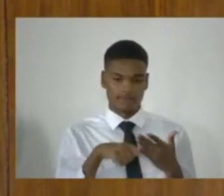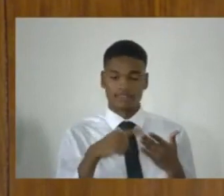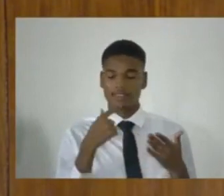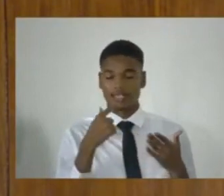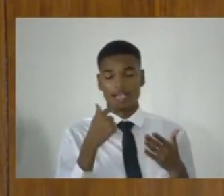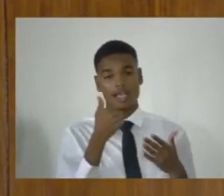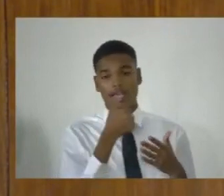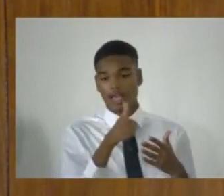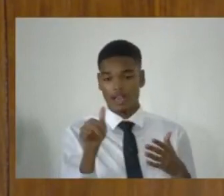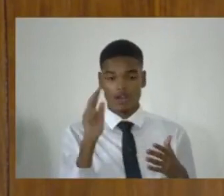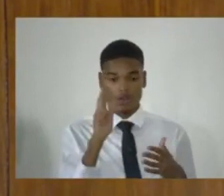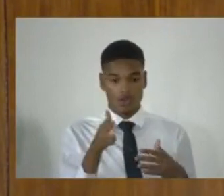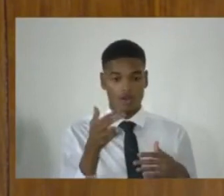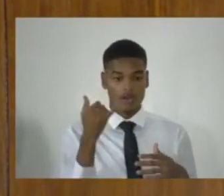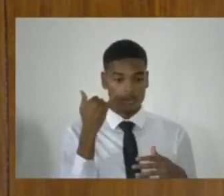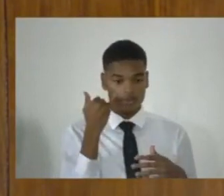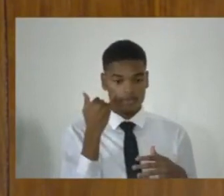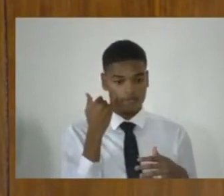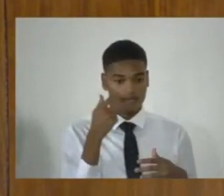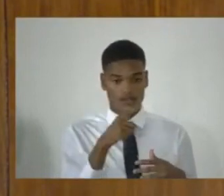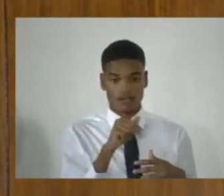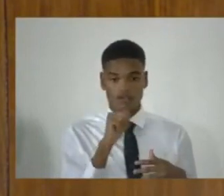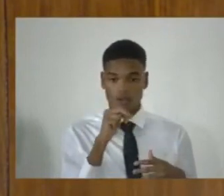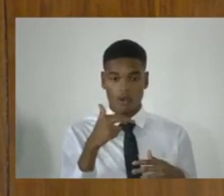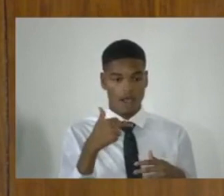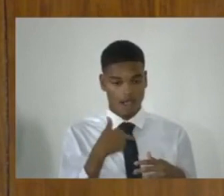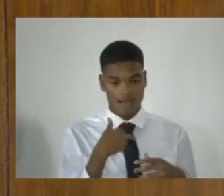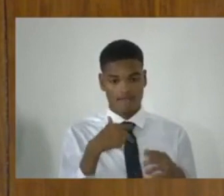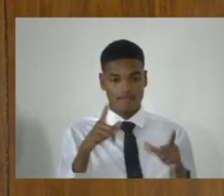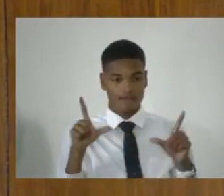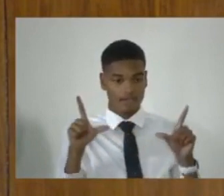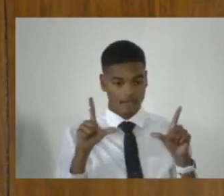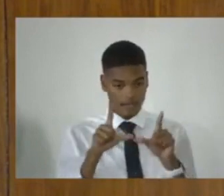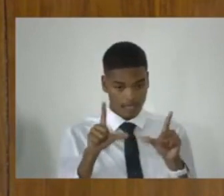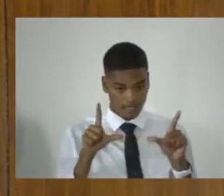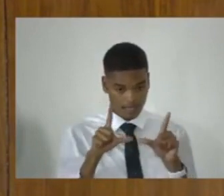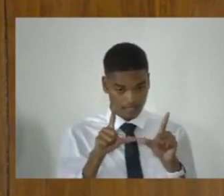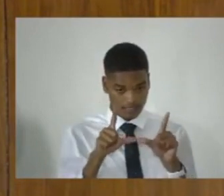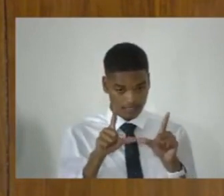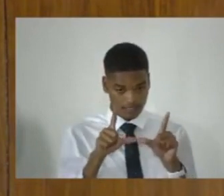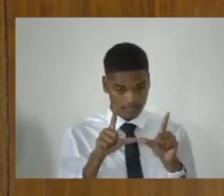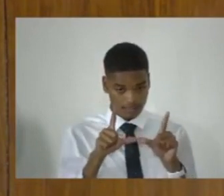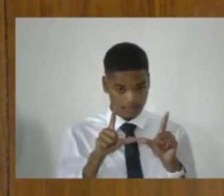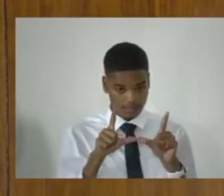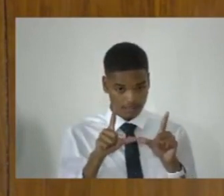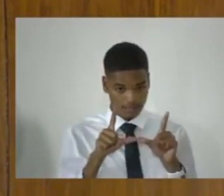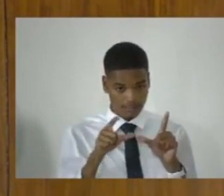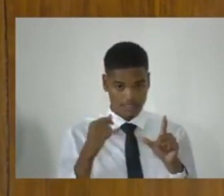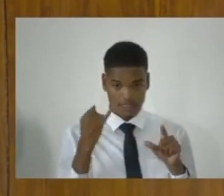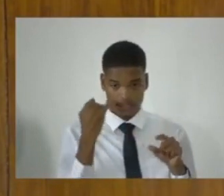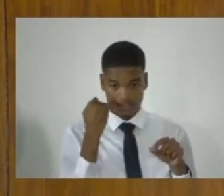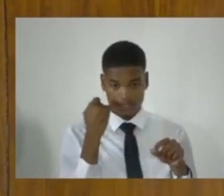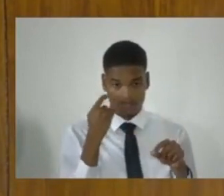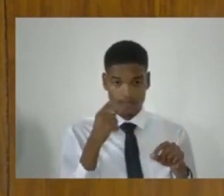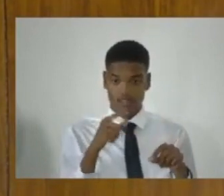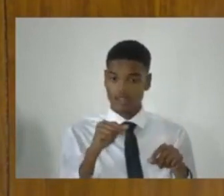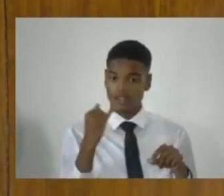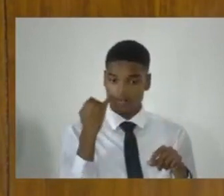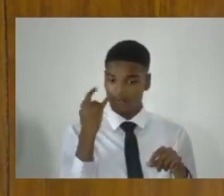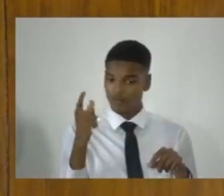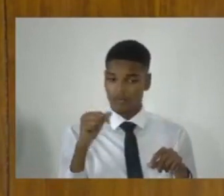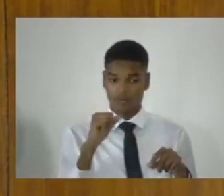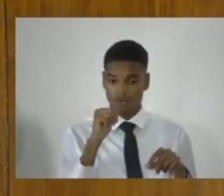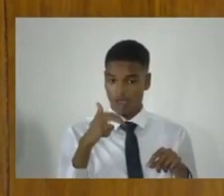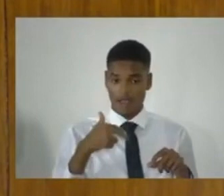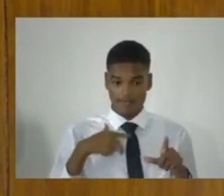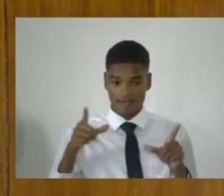firearm in respect of which no firearm authorization is granted under part 5. So, if you're not authorized to have it by